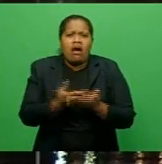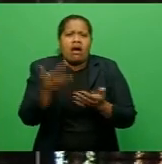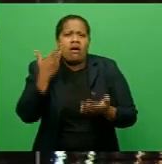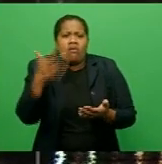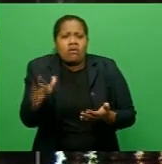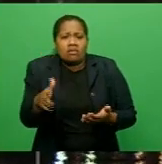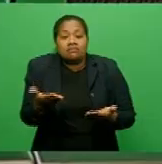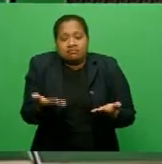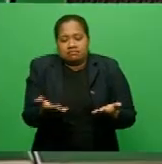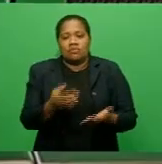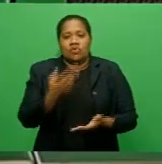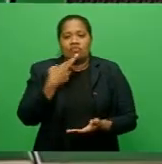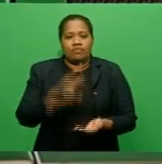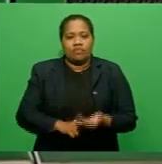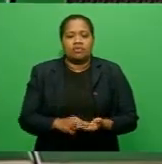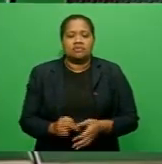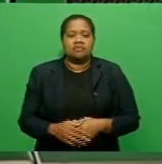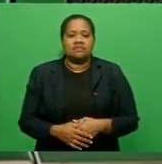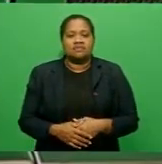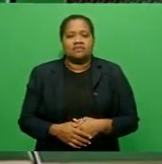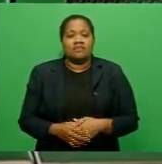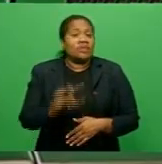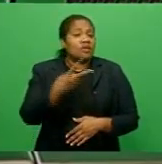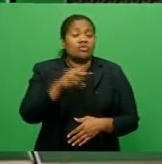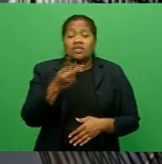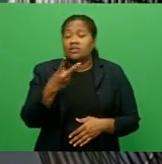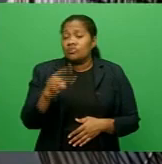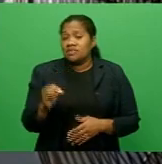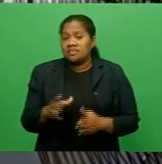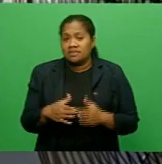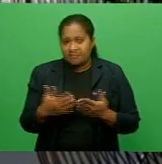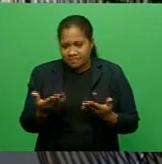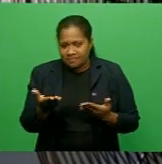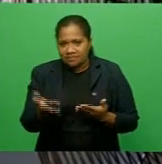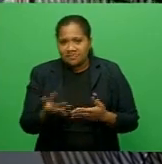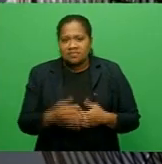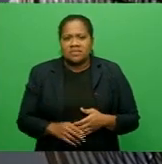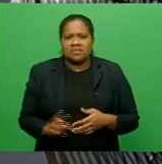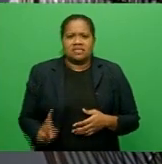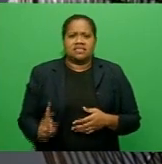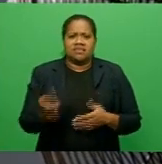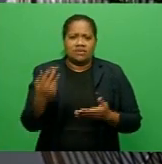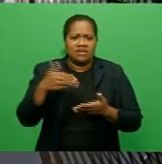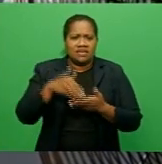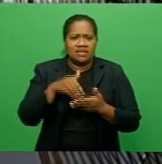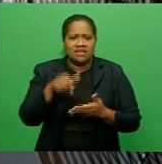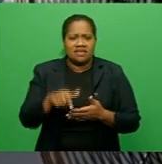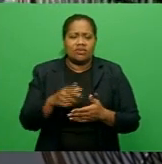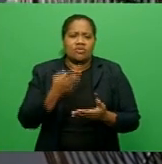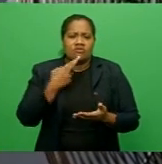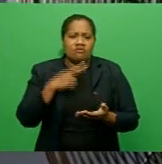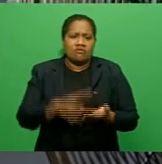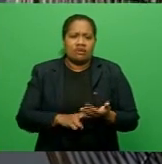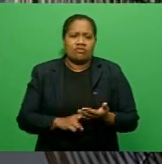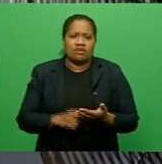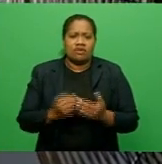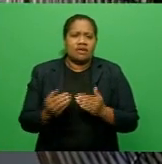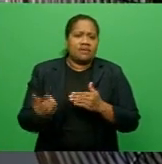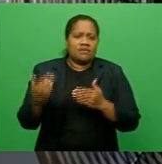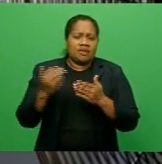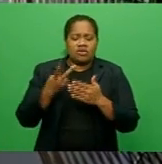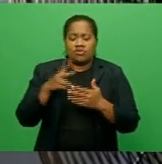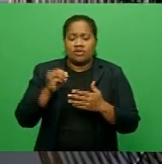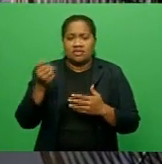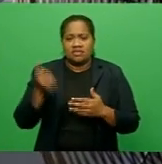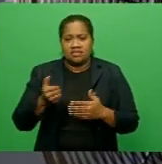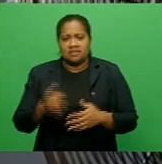2016. Five